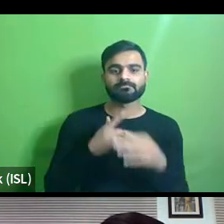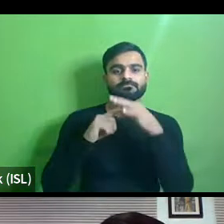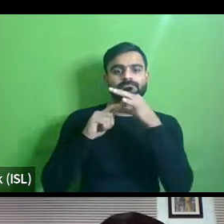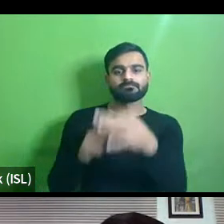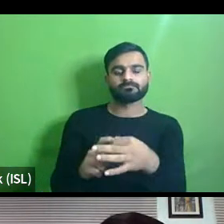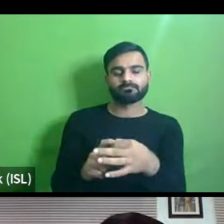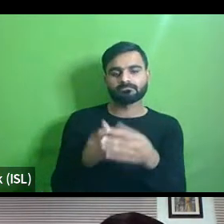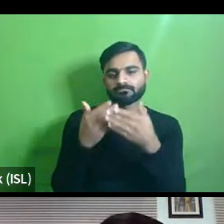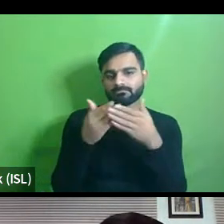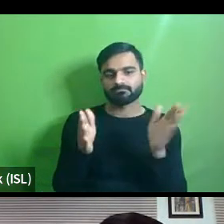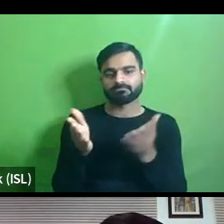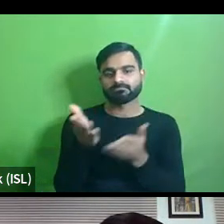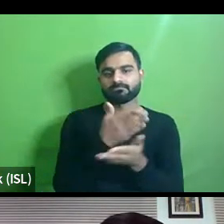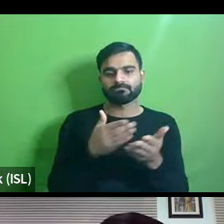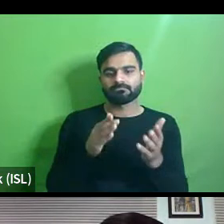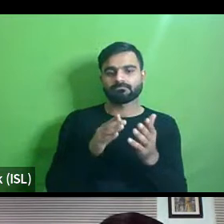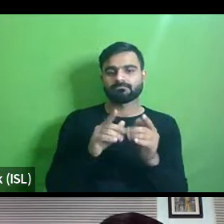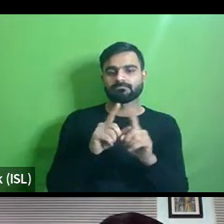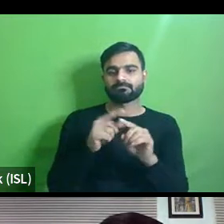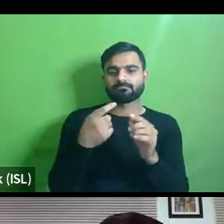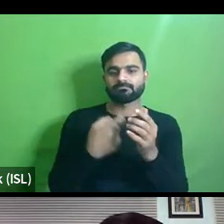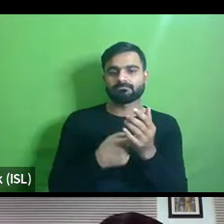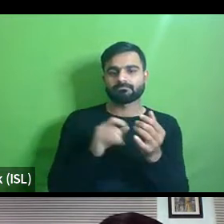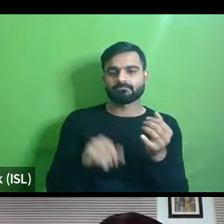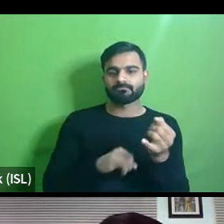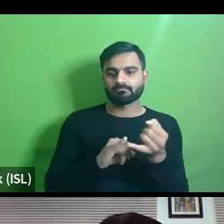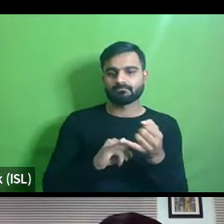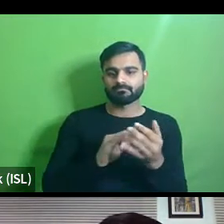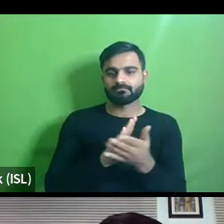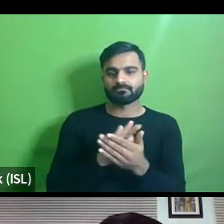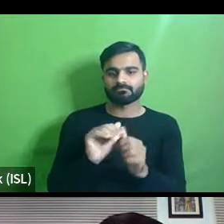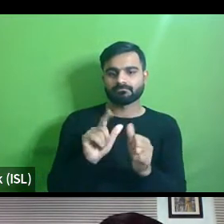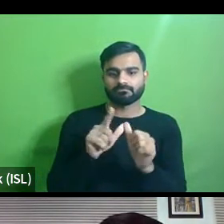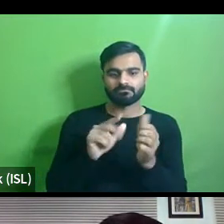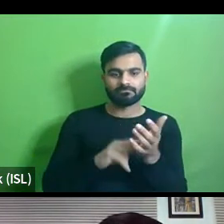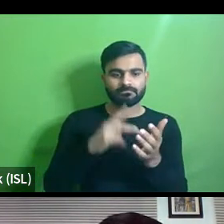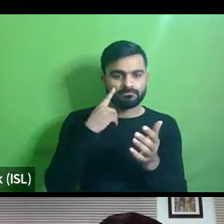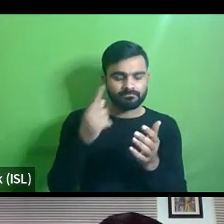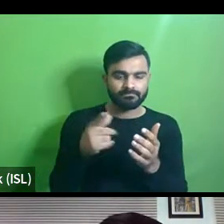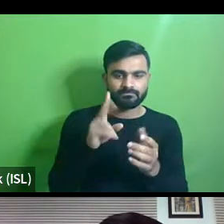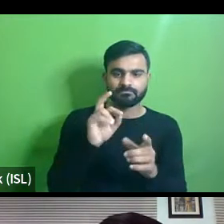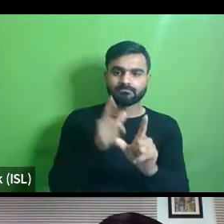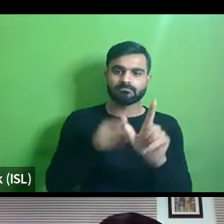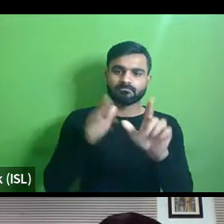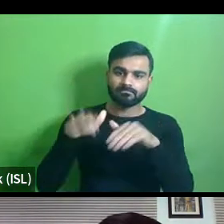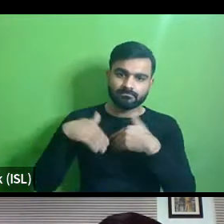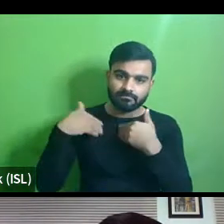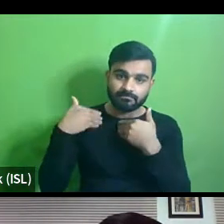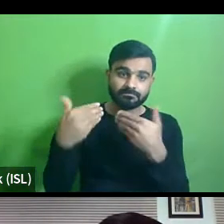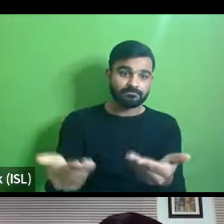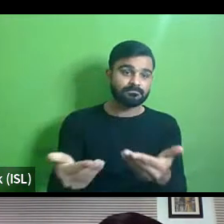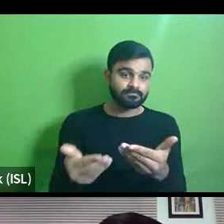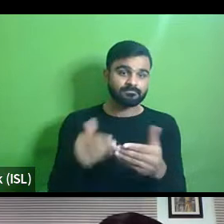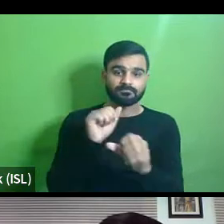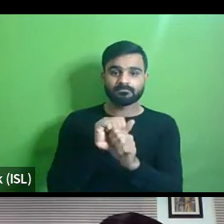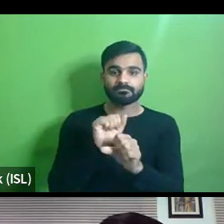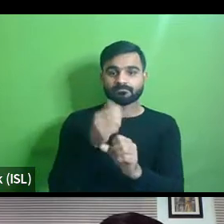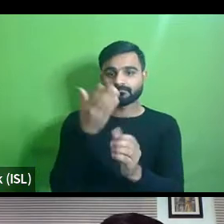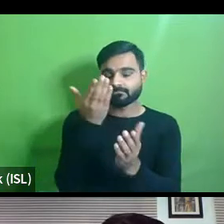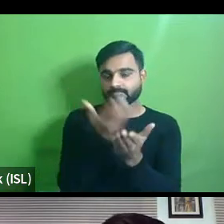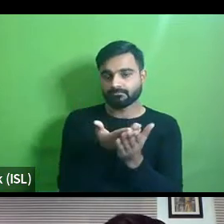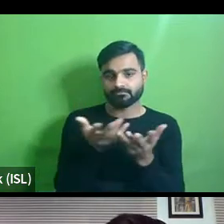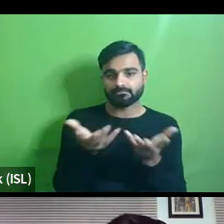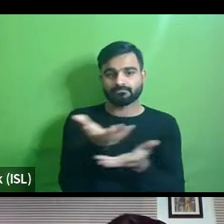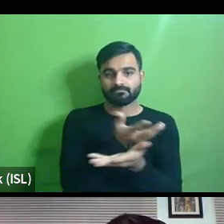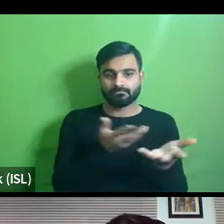open to you dr shalini you've worked in the development sector for 20 years now and would you like to open the